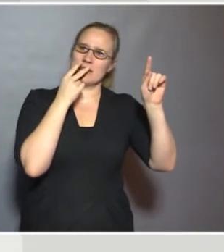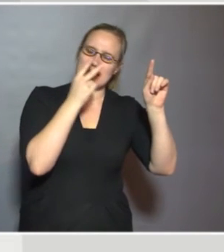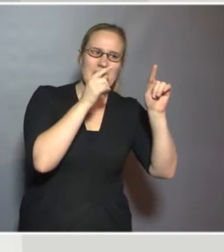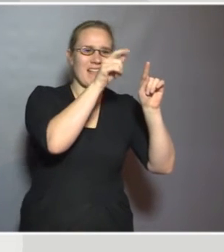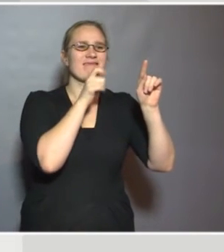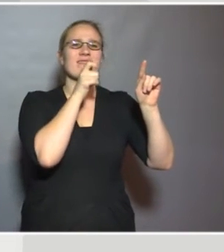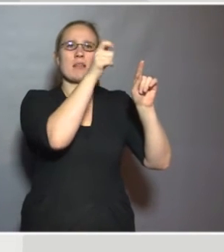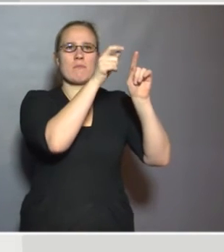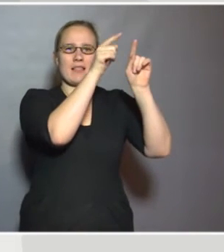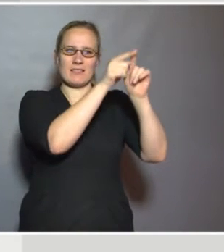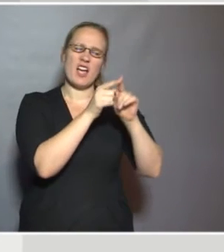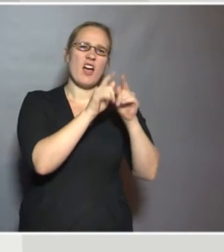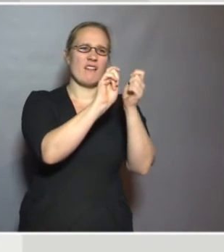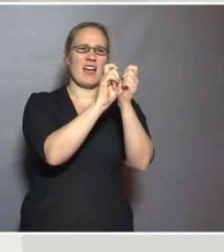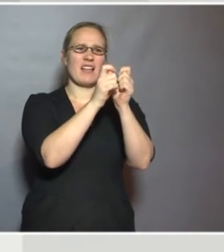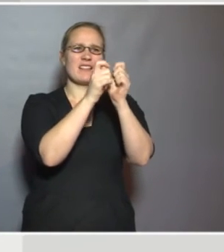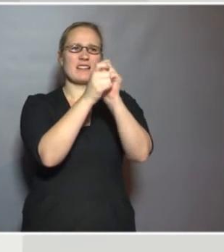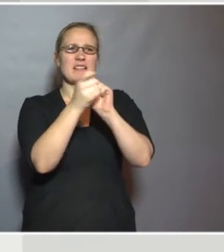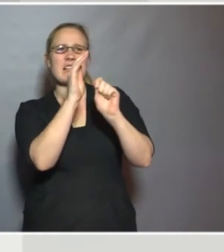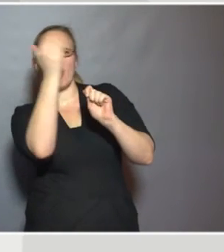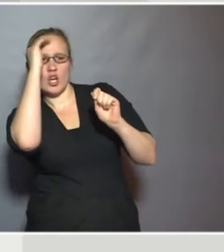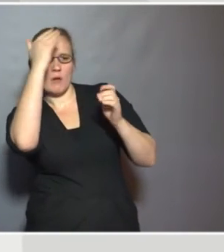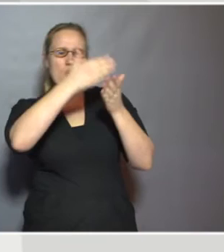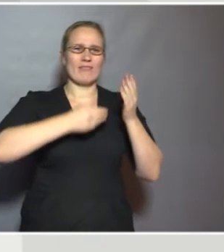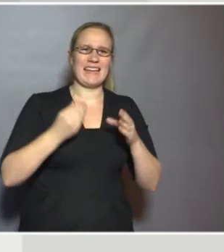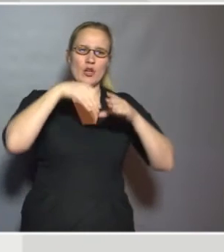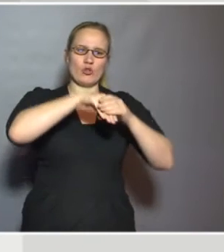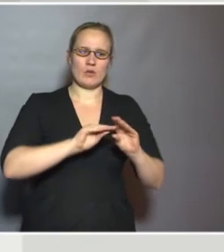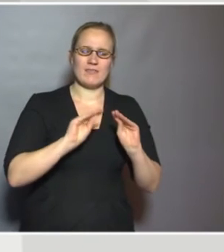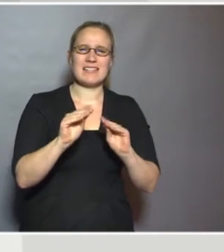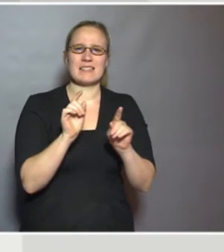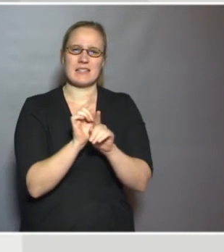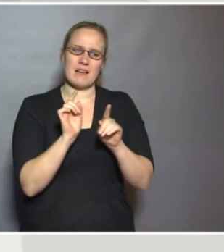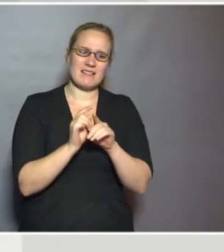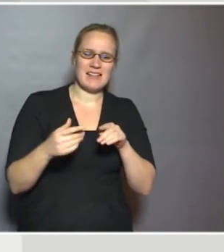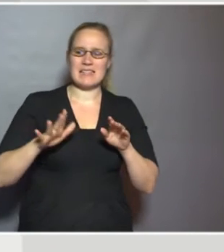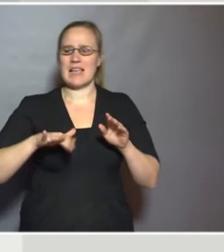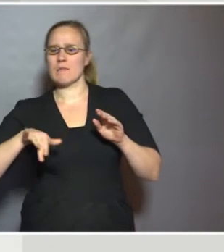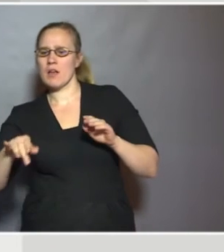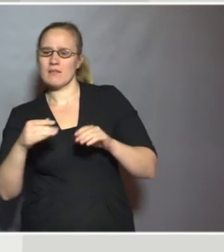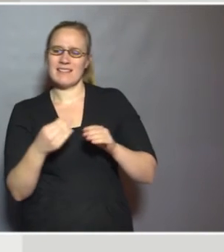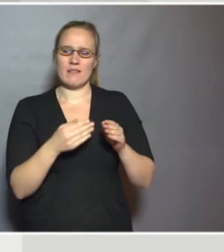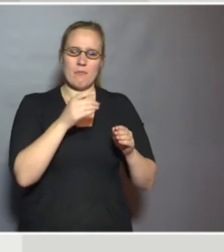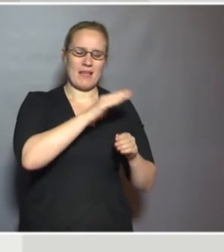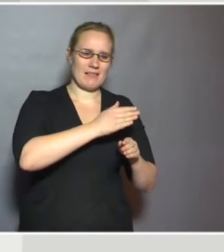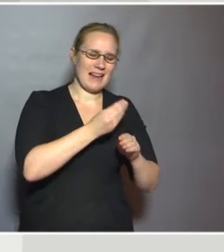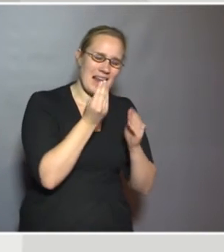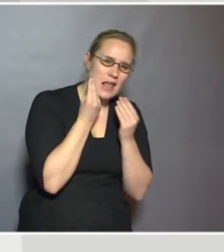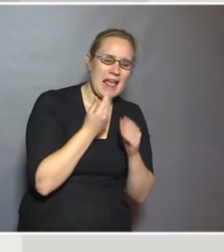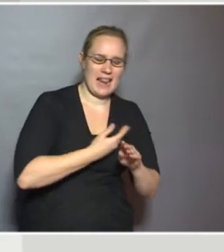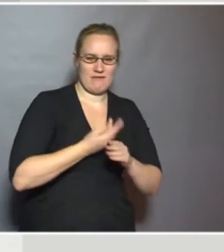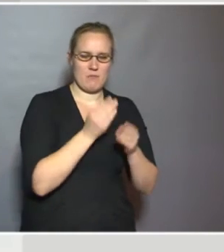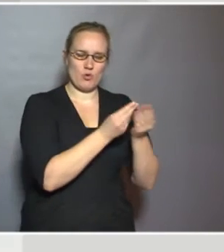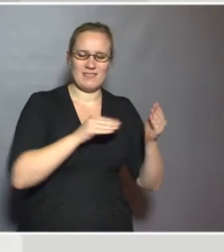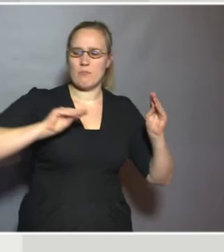this term has gone through a change in thinking. Inclusive education is placement of learners with disabilities. Moving on